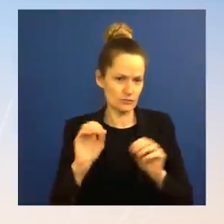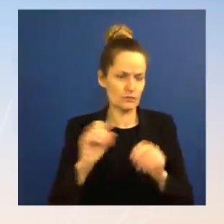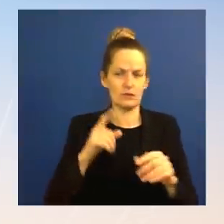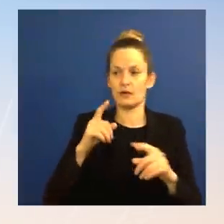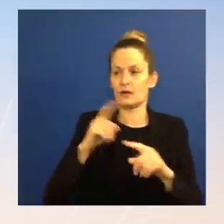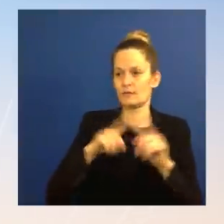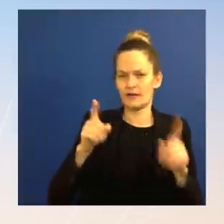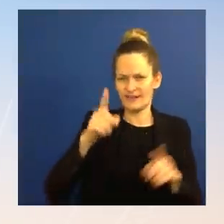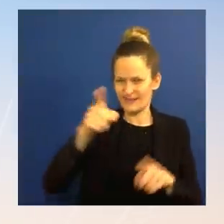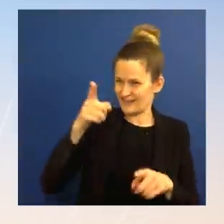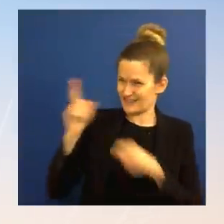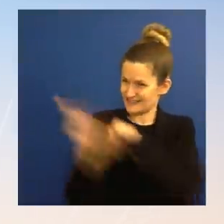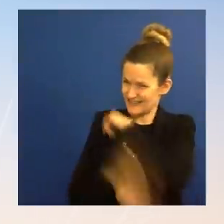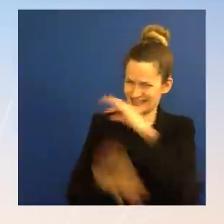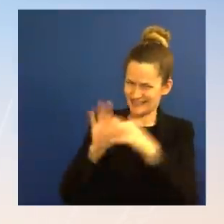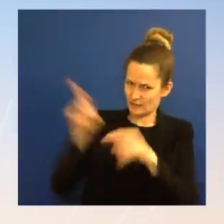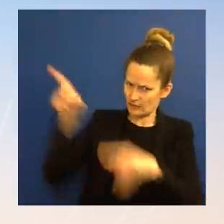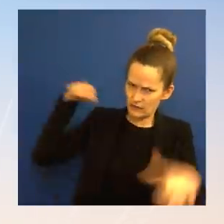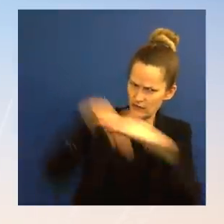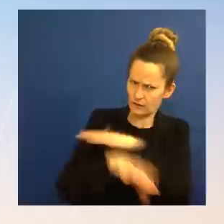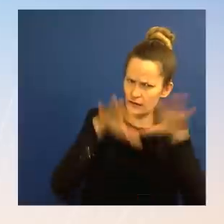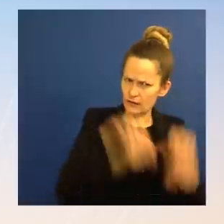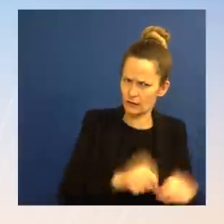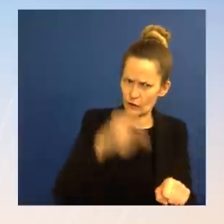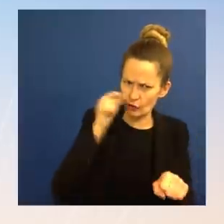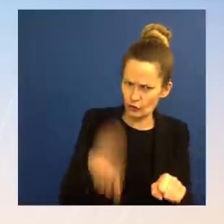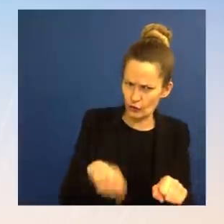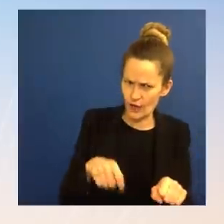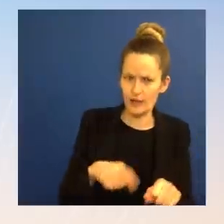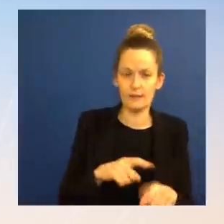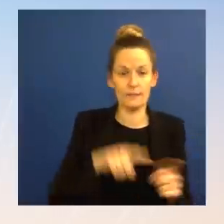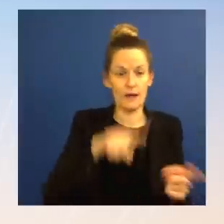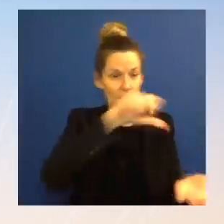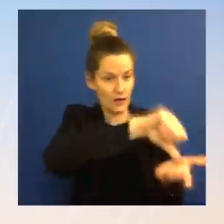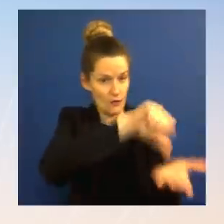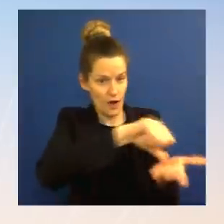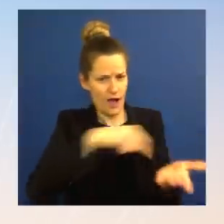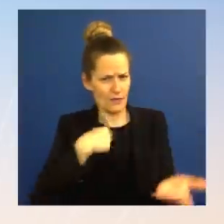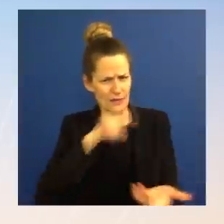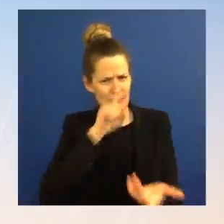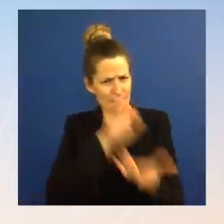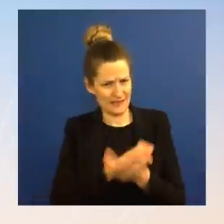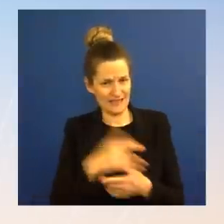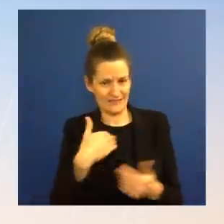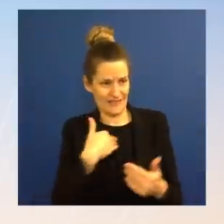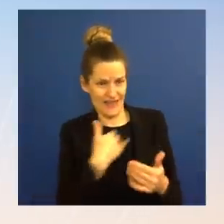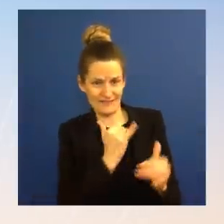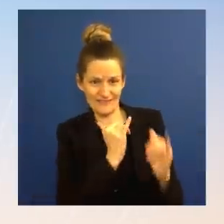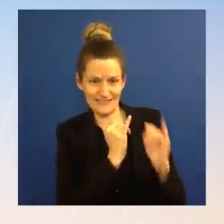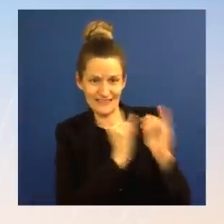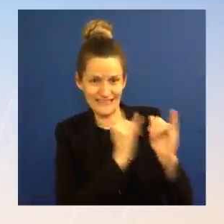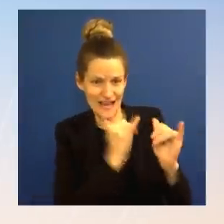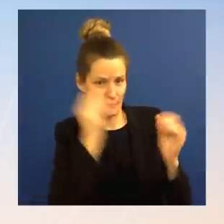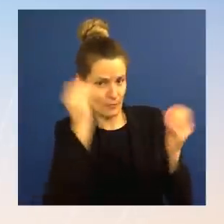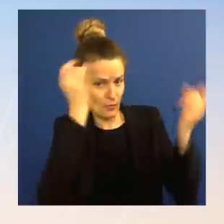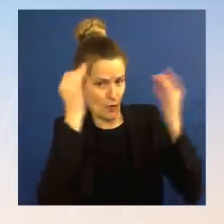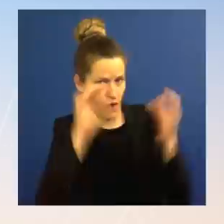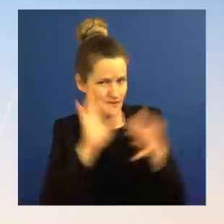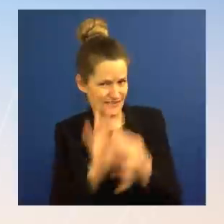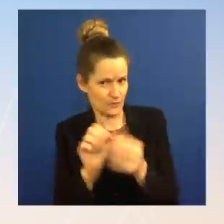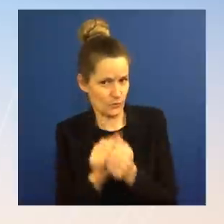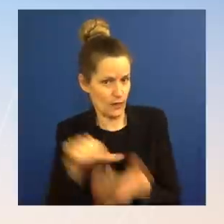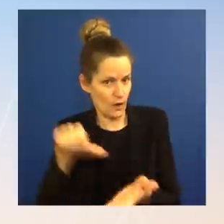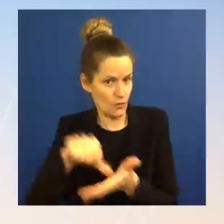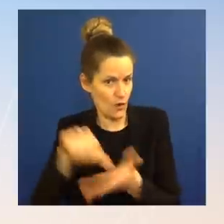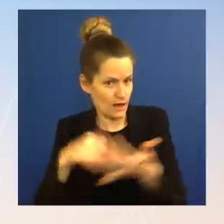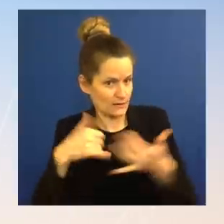Always in the final stages, there are details to be worked through, and we will continue to work through those. In terms of your first question on the seizing, I think